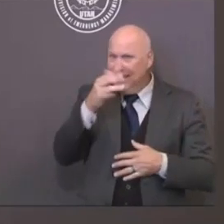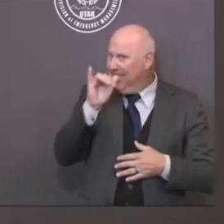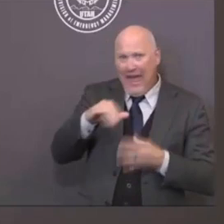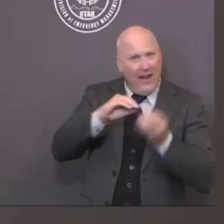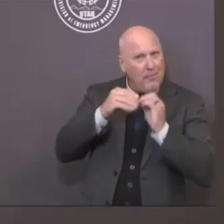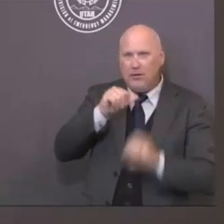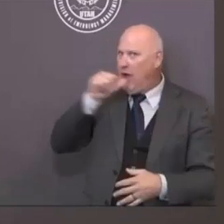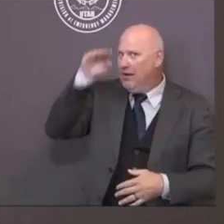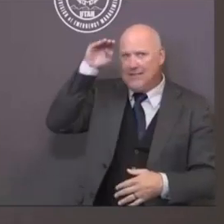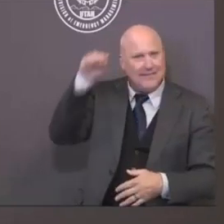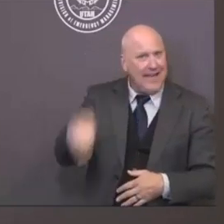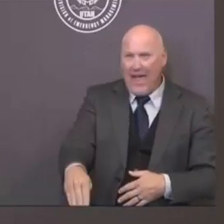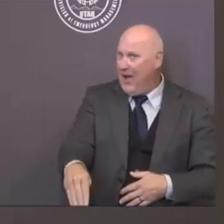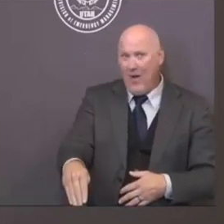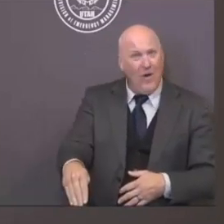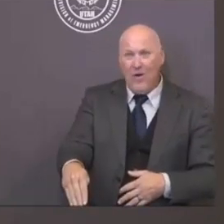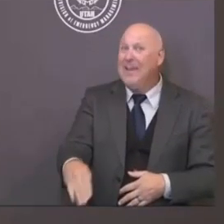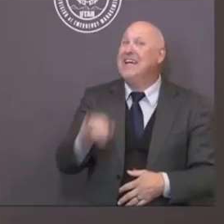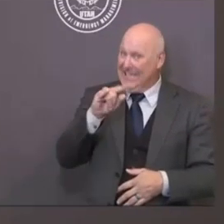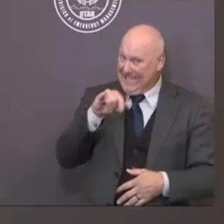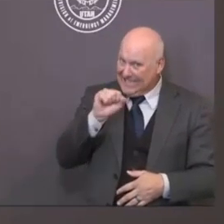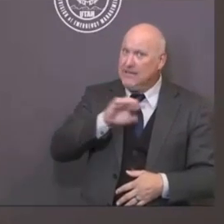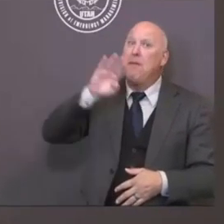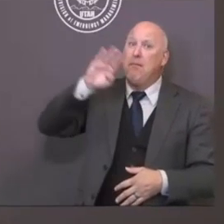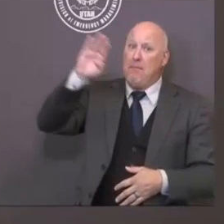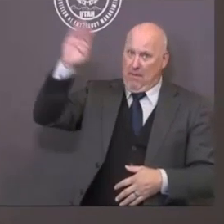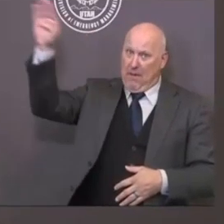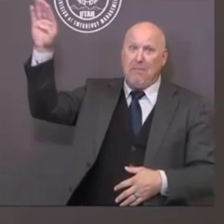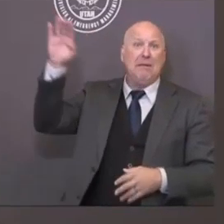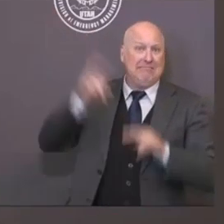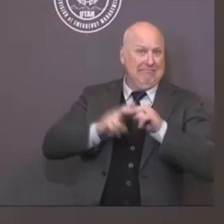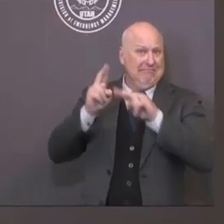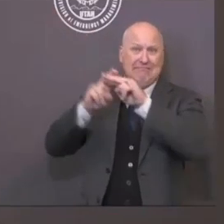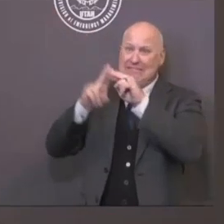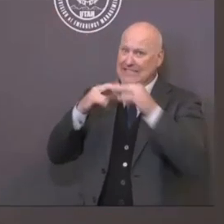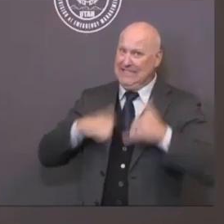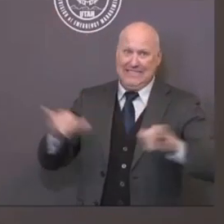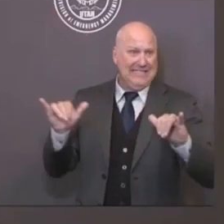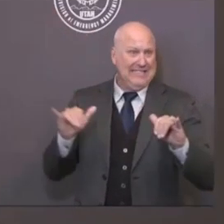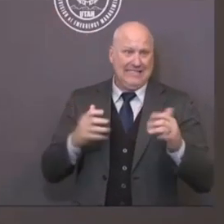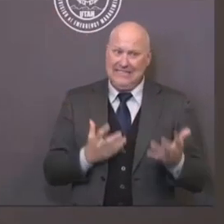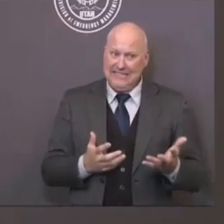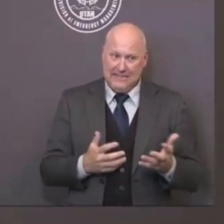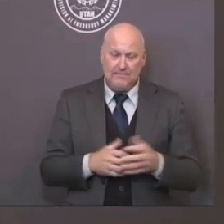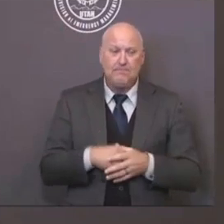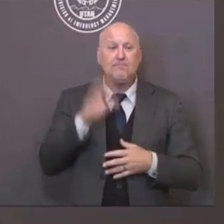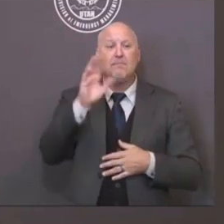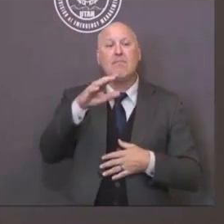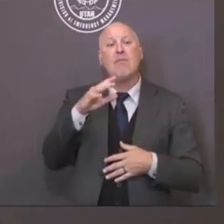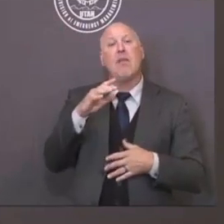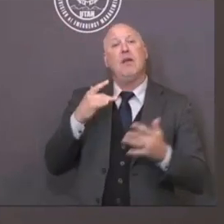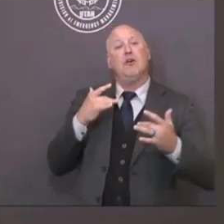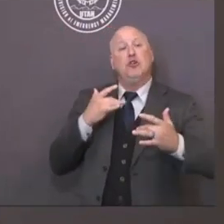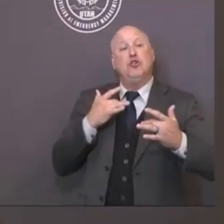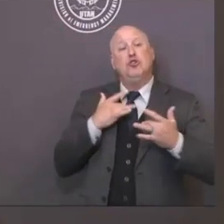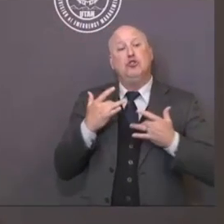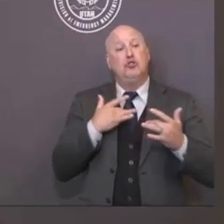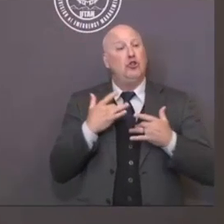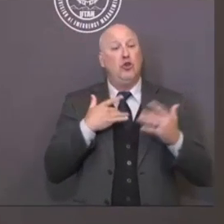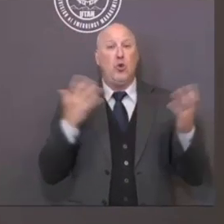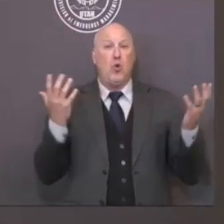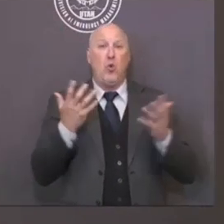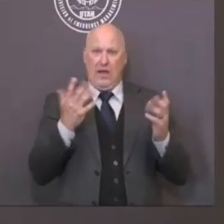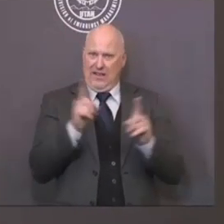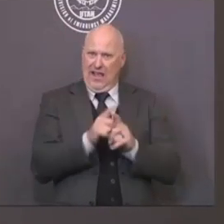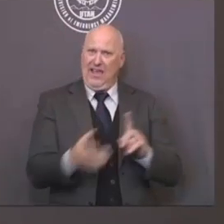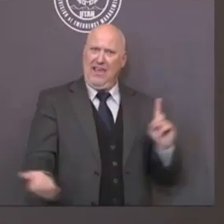started on this quest together. If we do not reduce our infection rates, as those infection rates increase, more people will